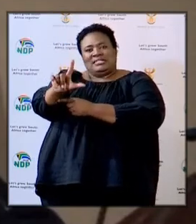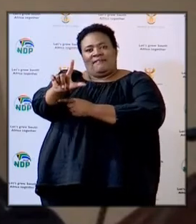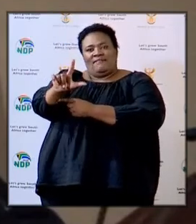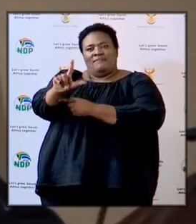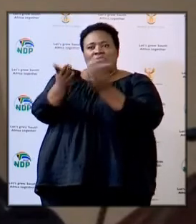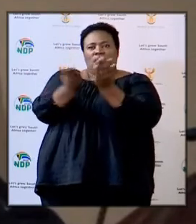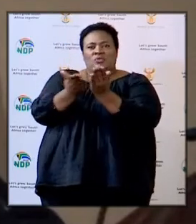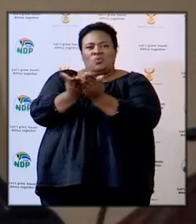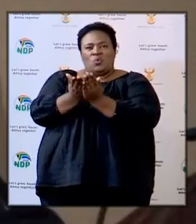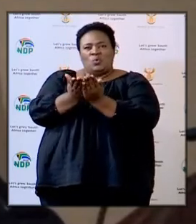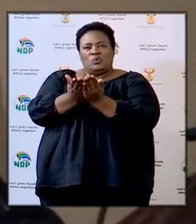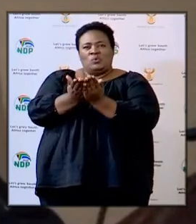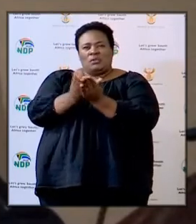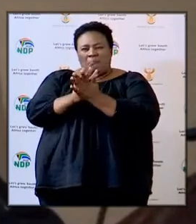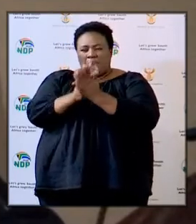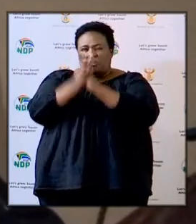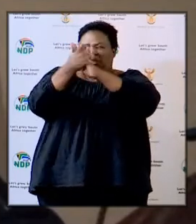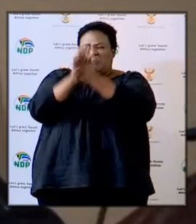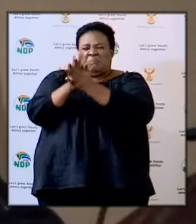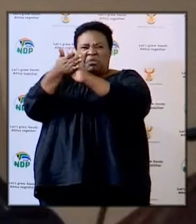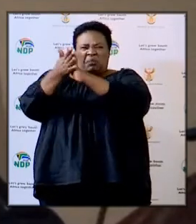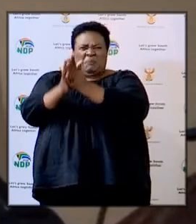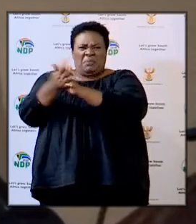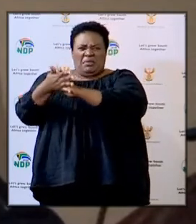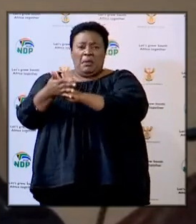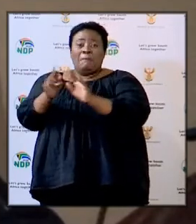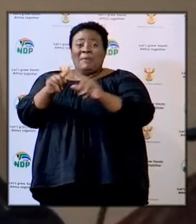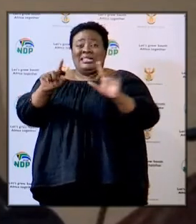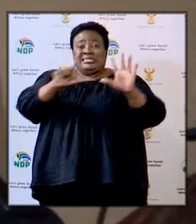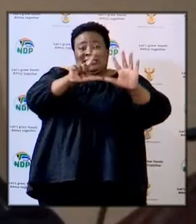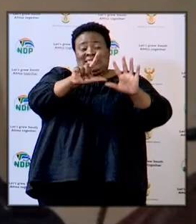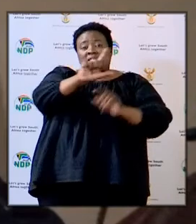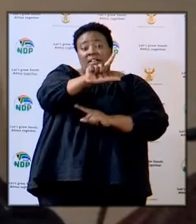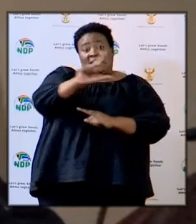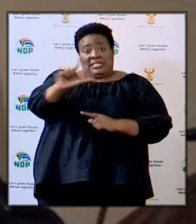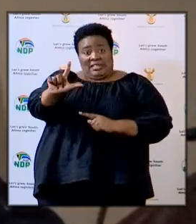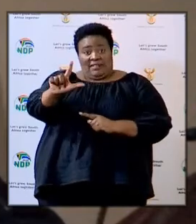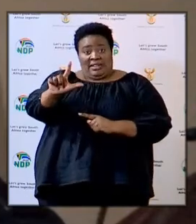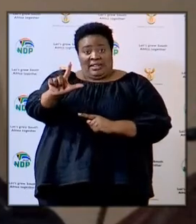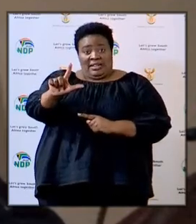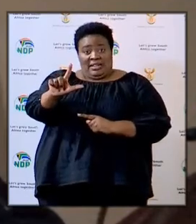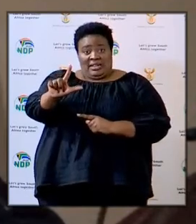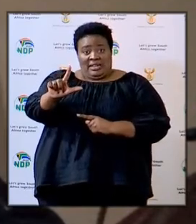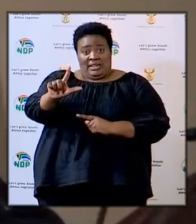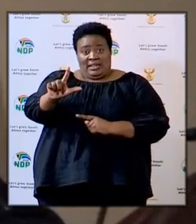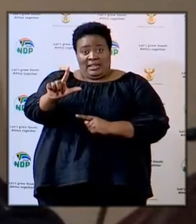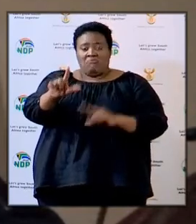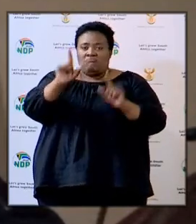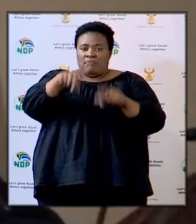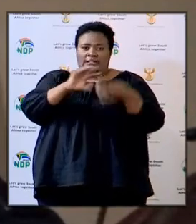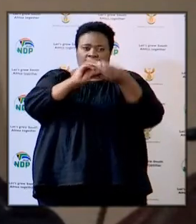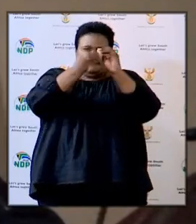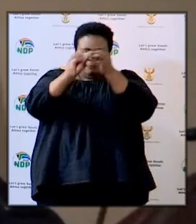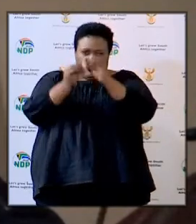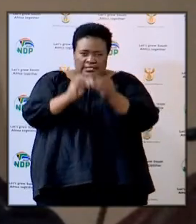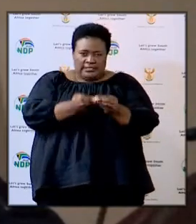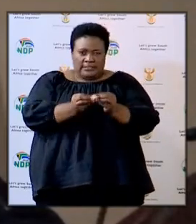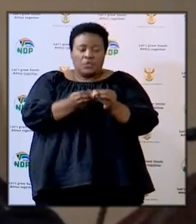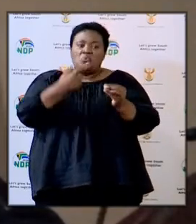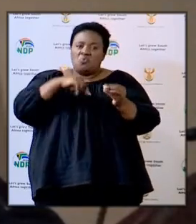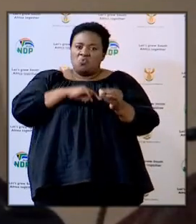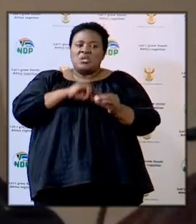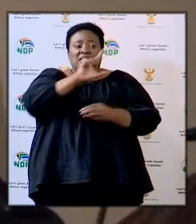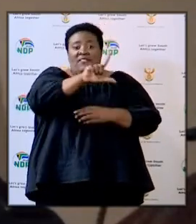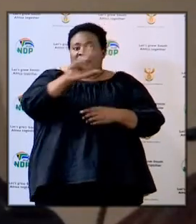were vandalized but 77 of them needed to be fixed and